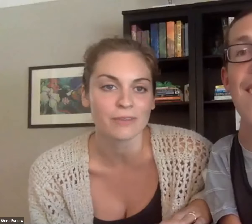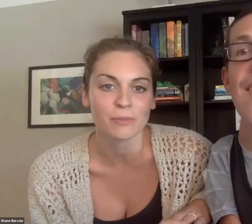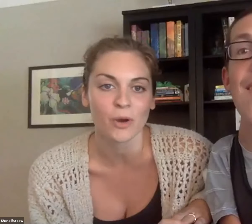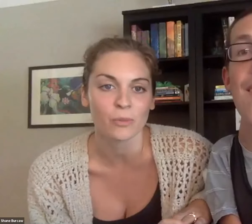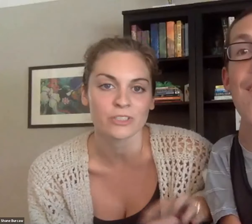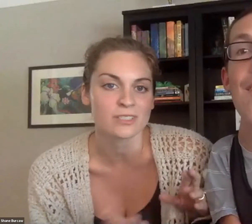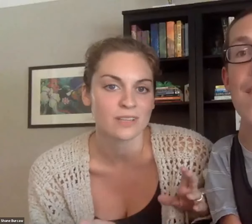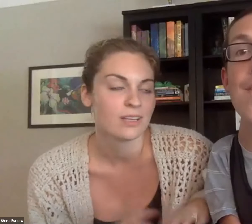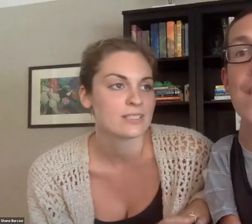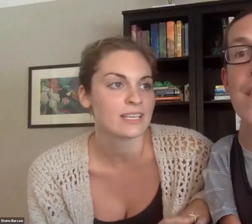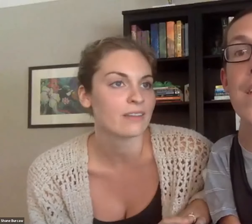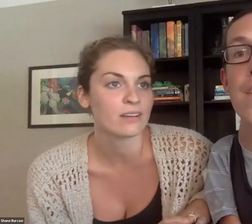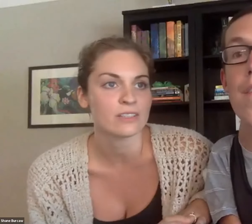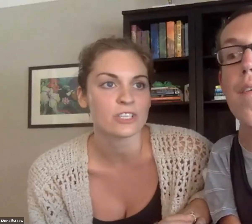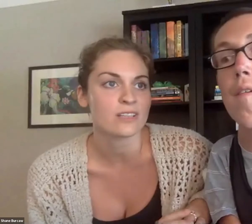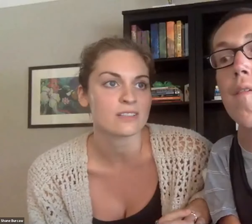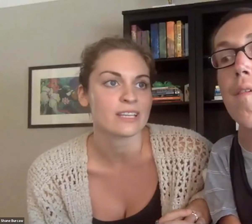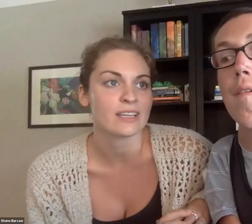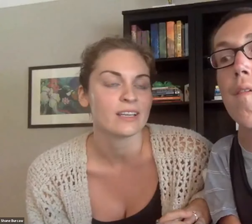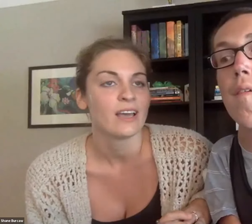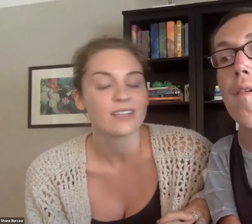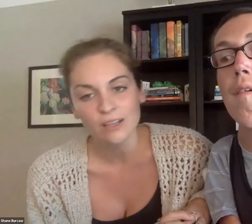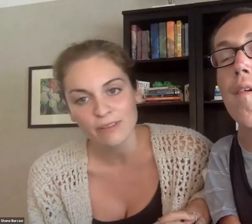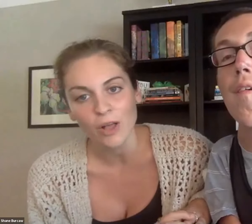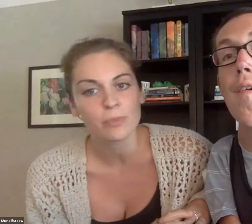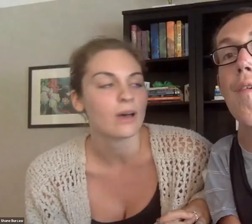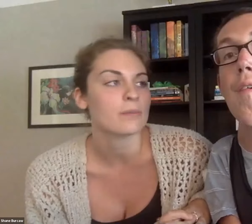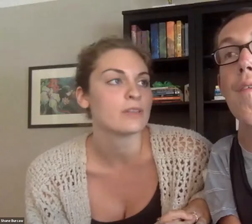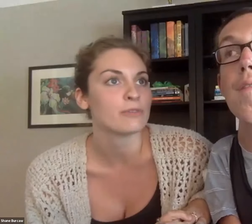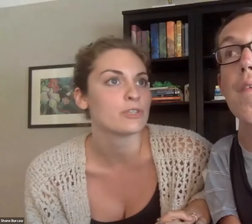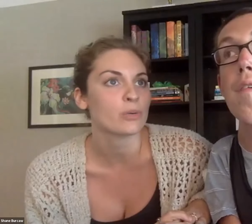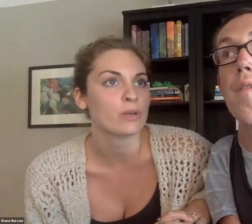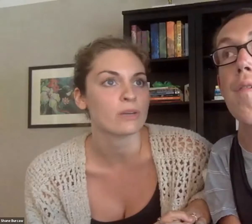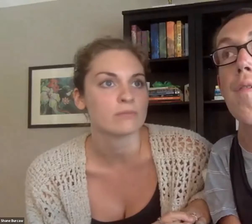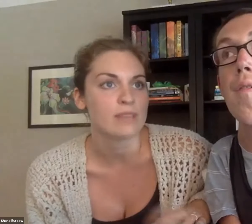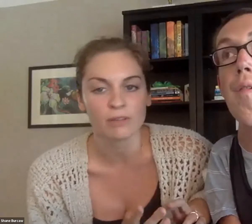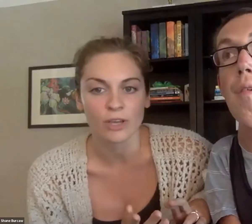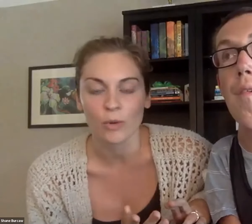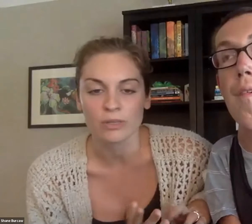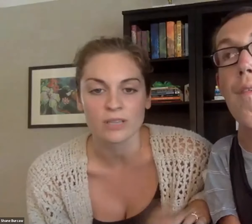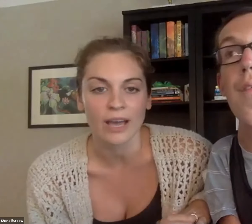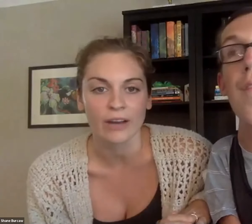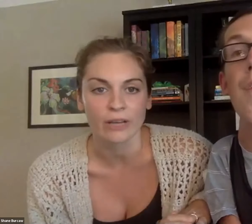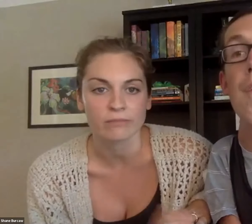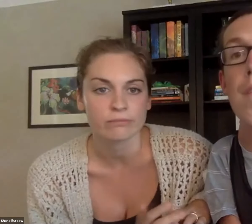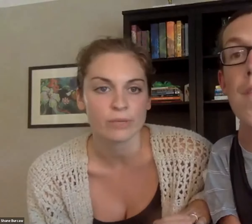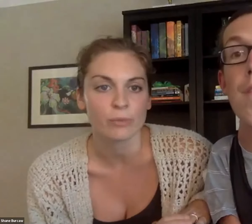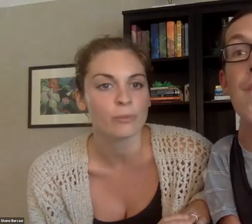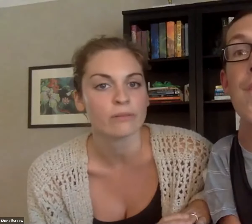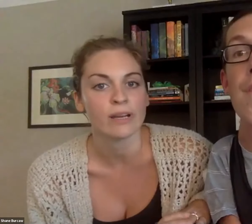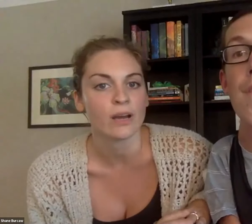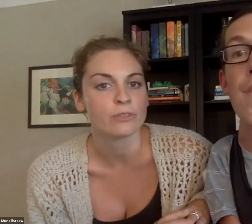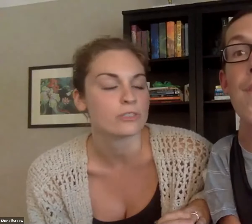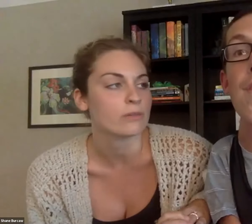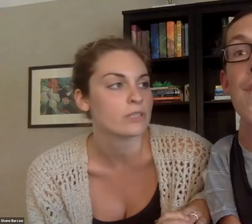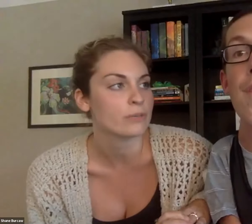especially working from home. We're just together and Shane doesn't need a ton of help. Um, in the future we are definitely open to hiring people,